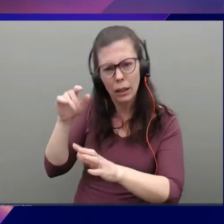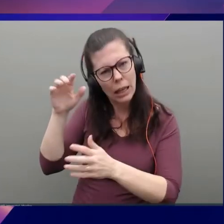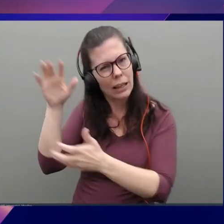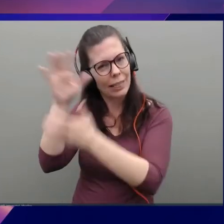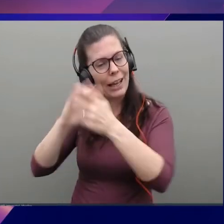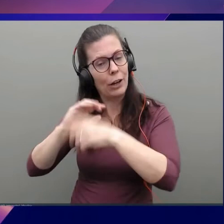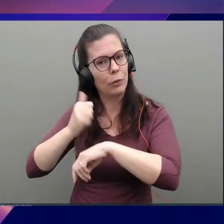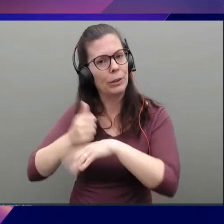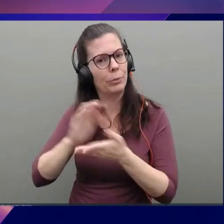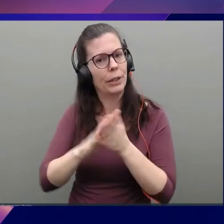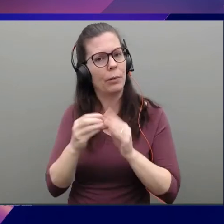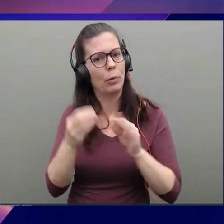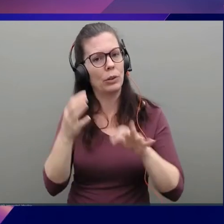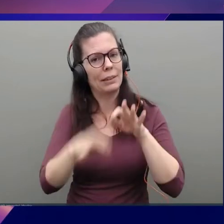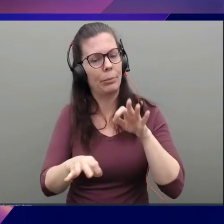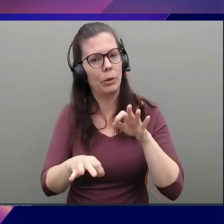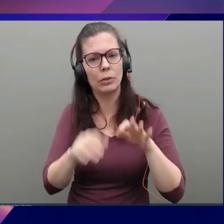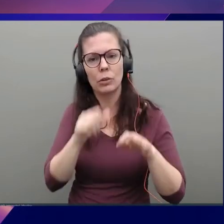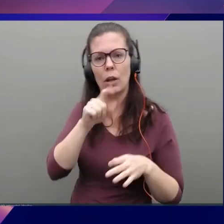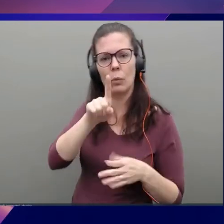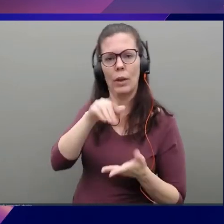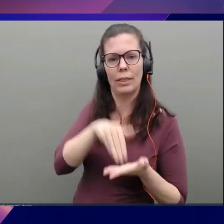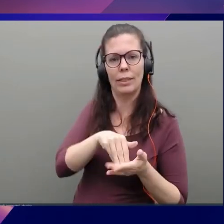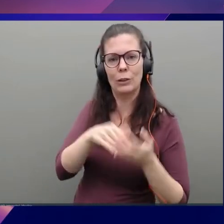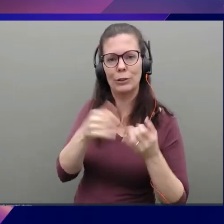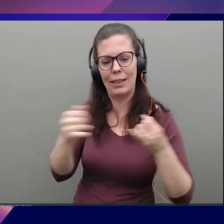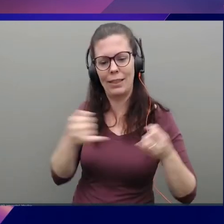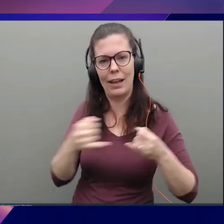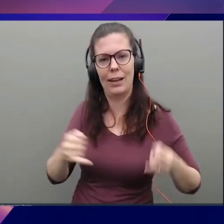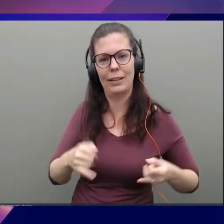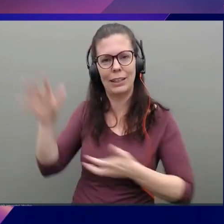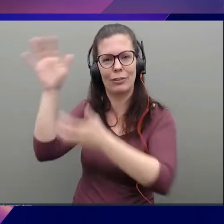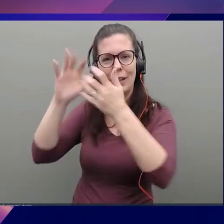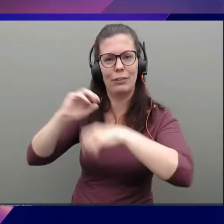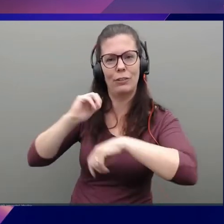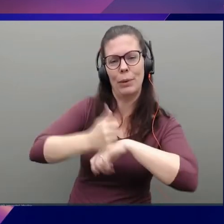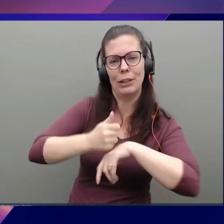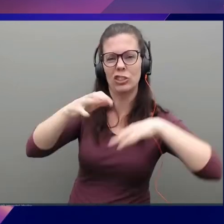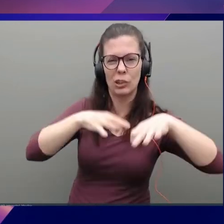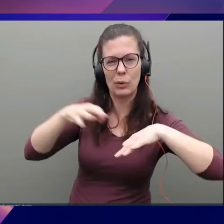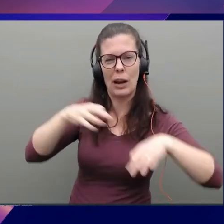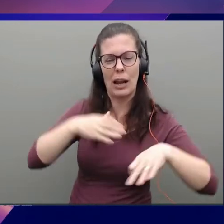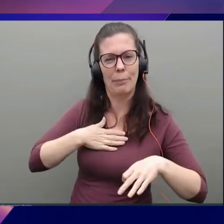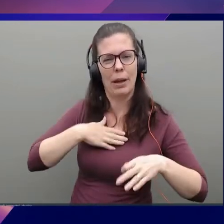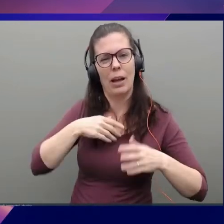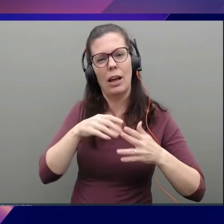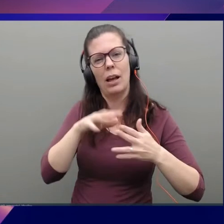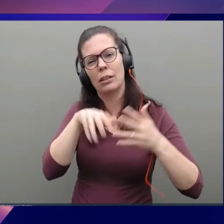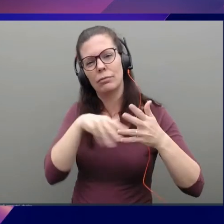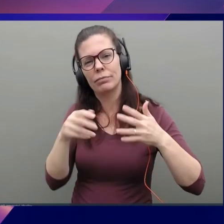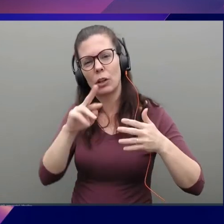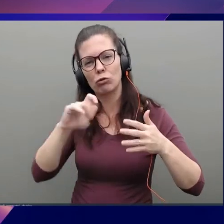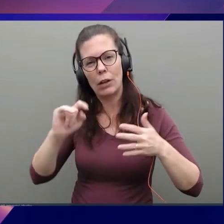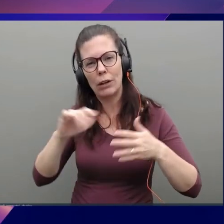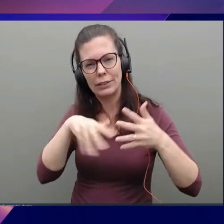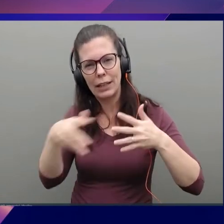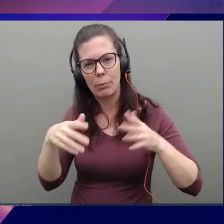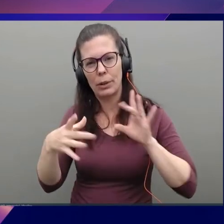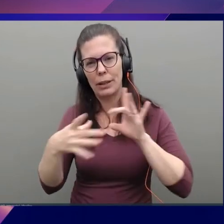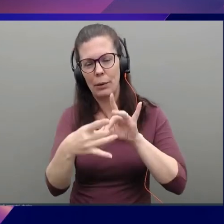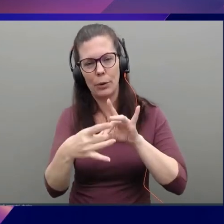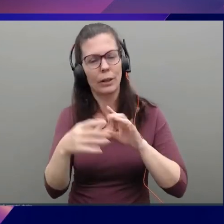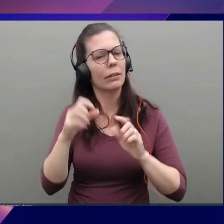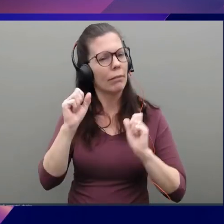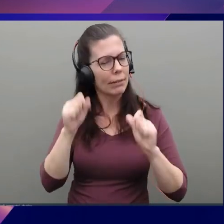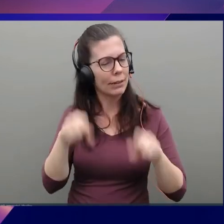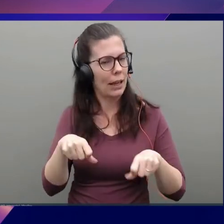simpler rather than, like, a thousand lines of CloudFormation describing the intricacies of my routing table in my network can create a much smaller